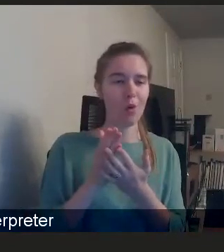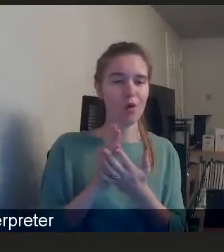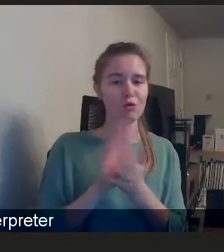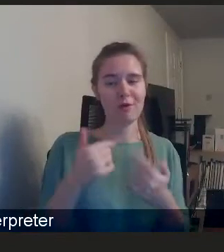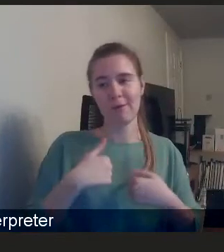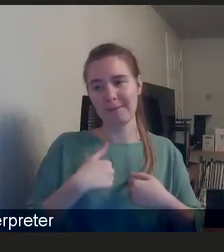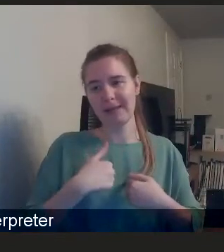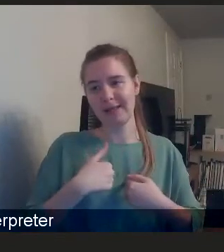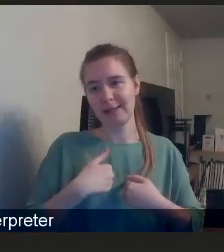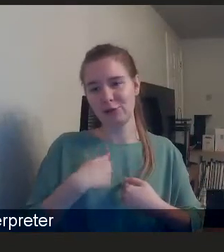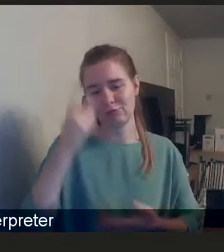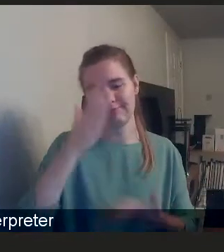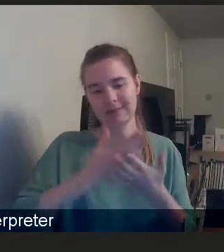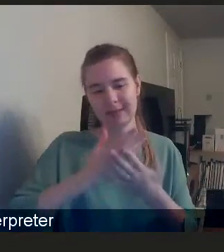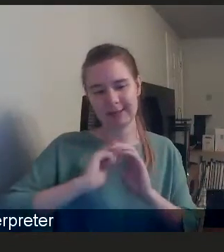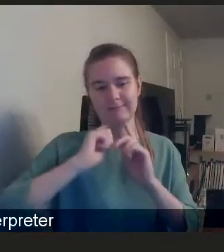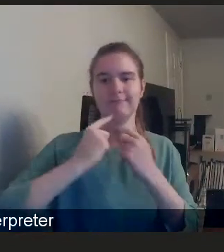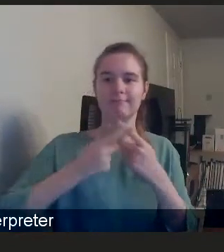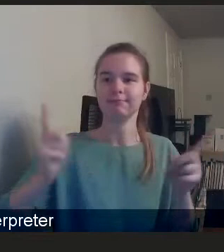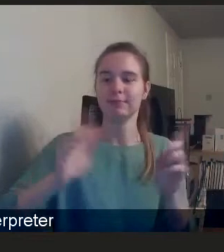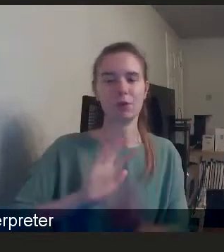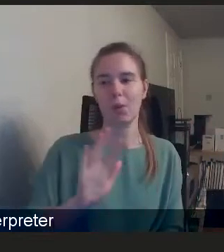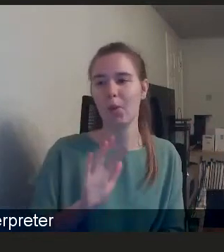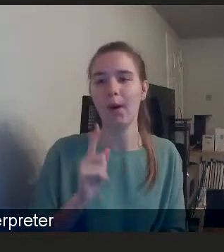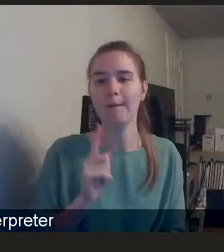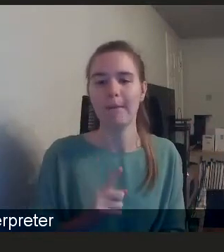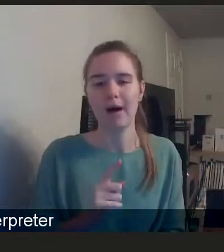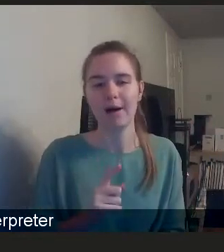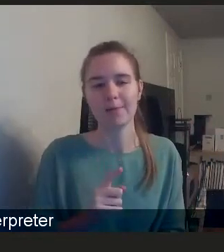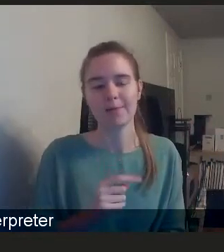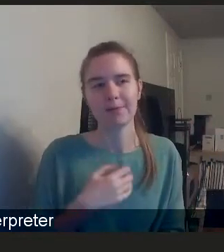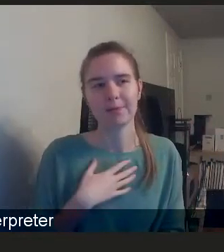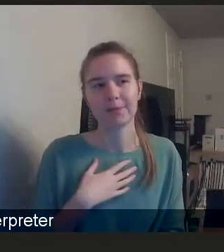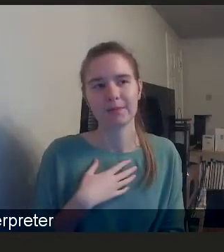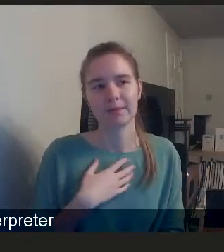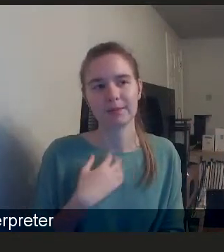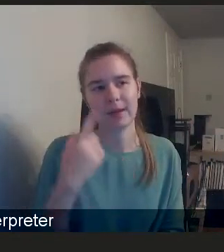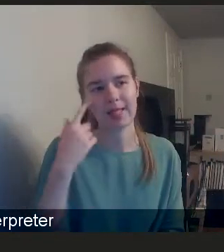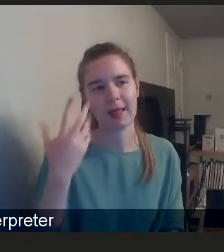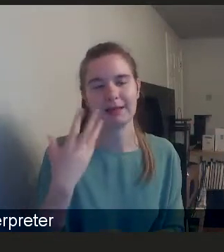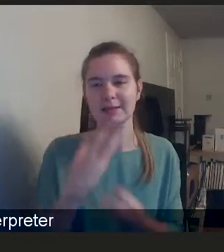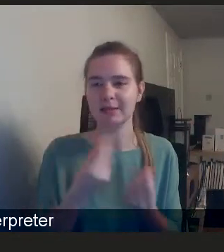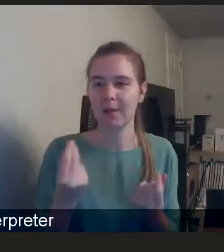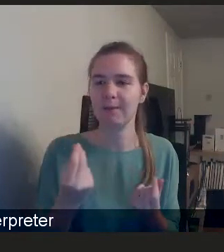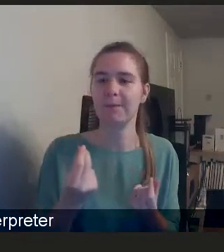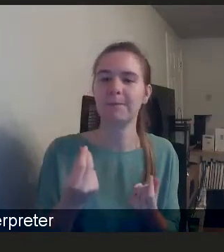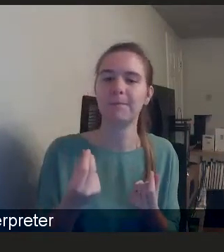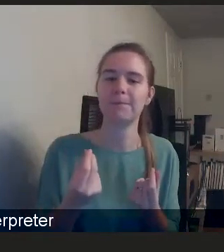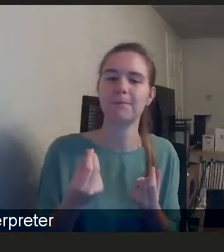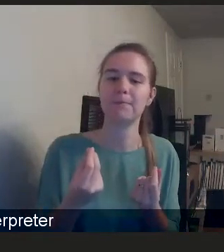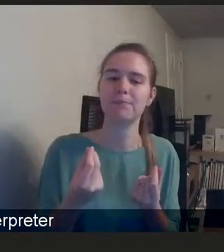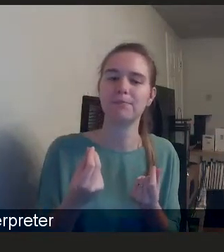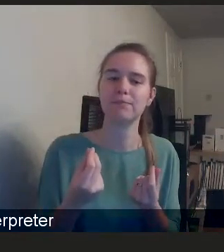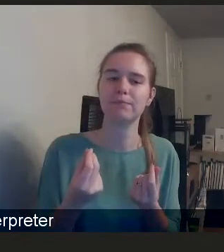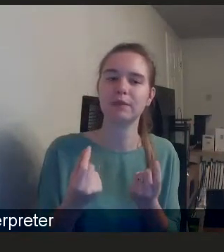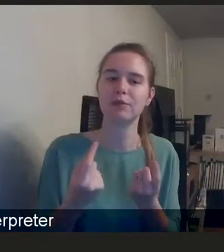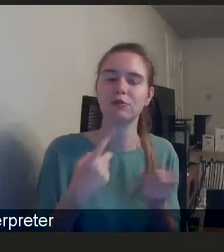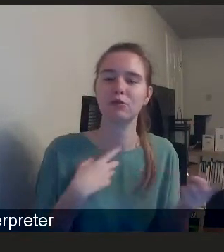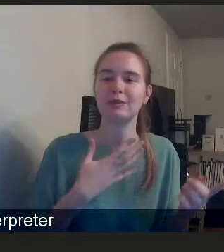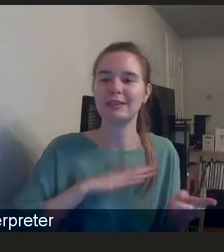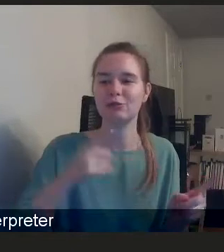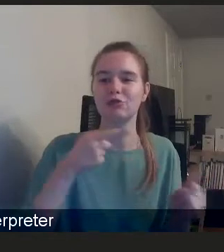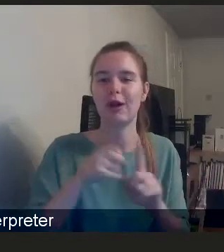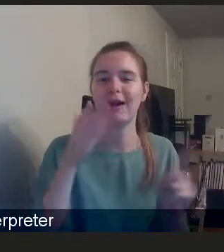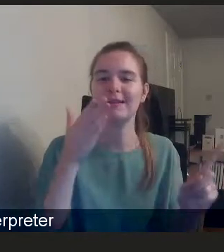to, to, to prescribe, but I think there is some principles around identifying the assets in community,